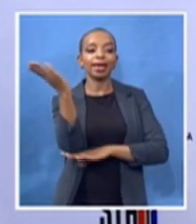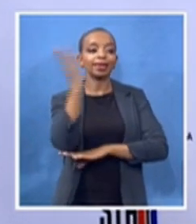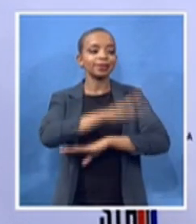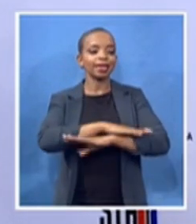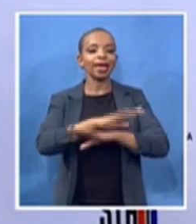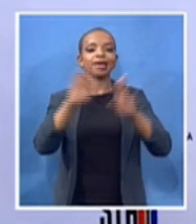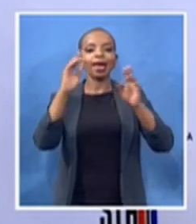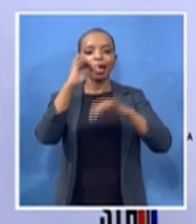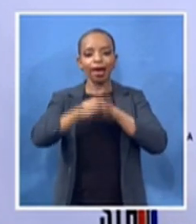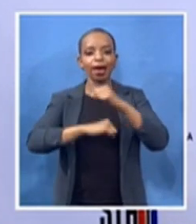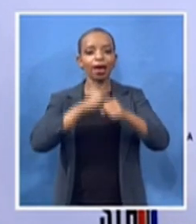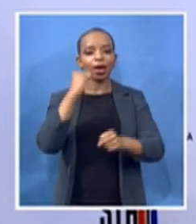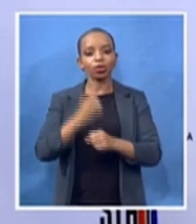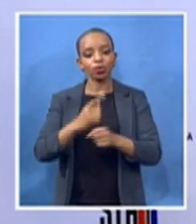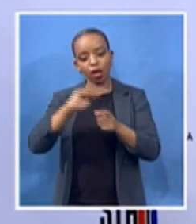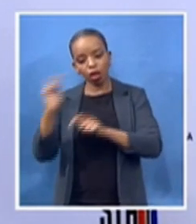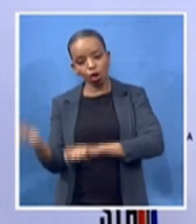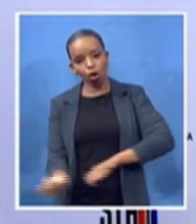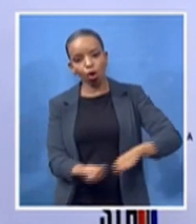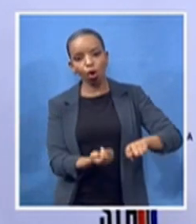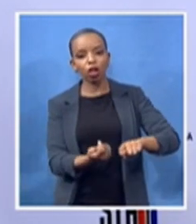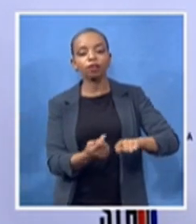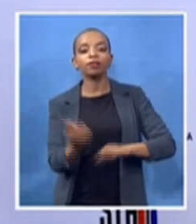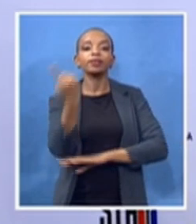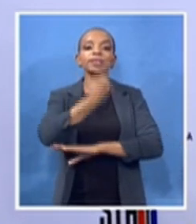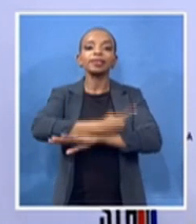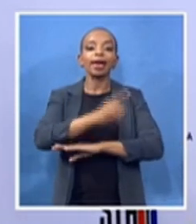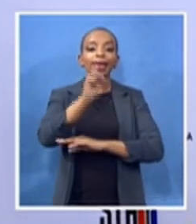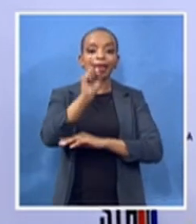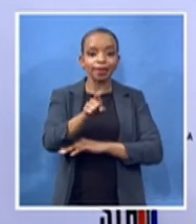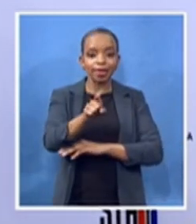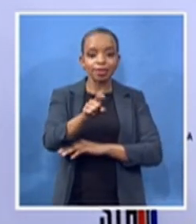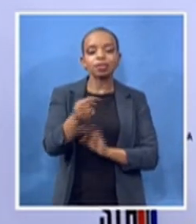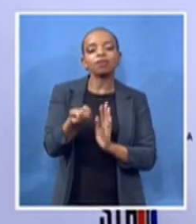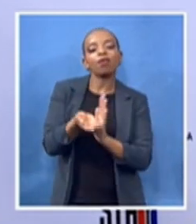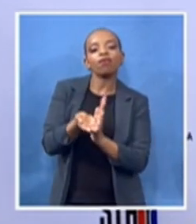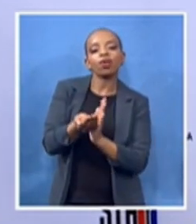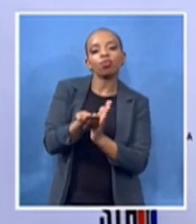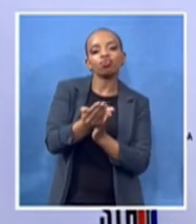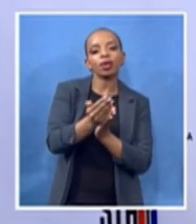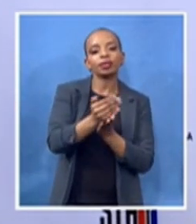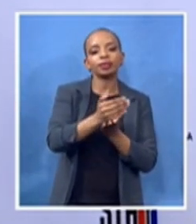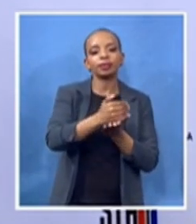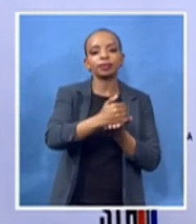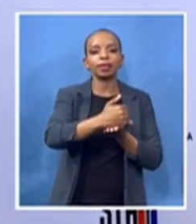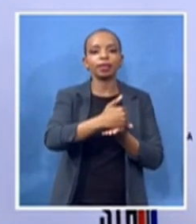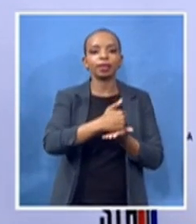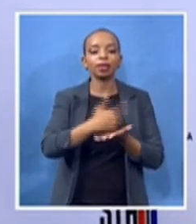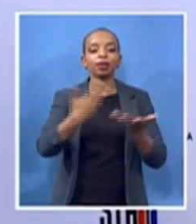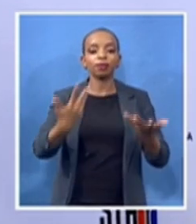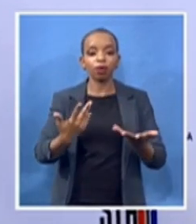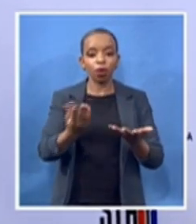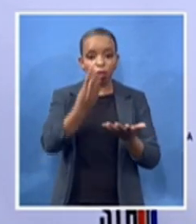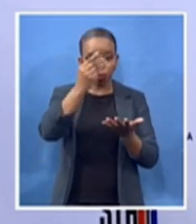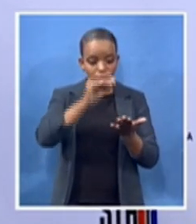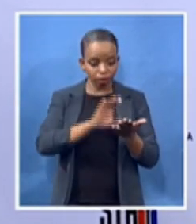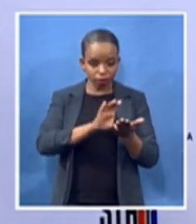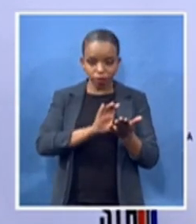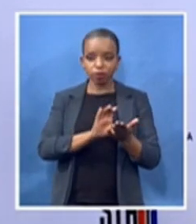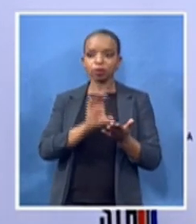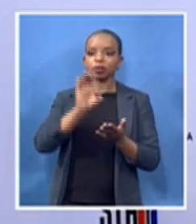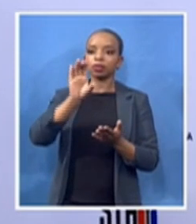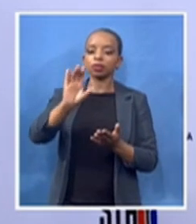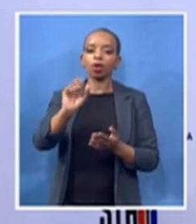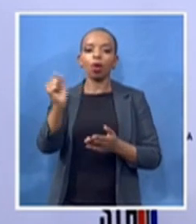of course a fundraising initiative to contribute towards all the activities that we continue to to pursue